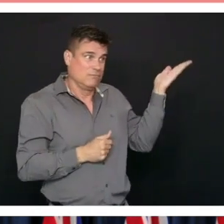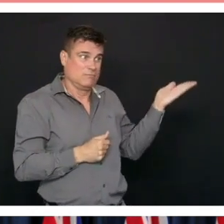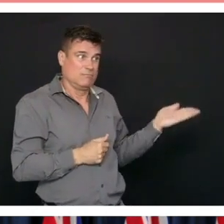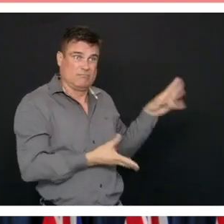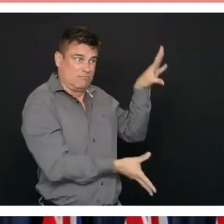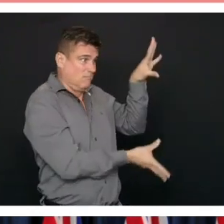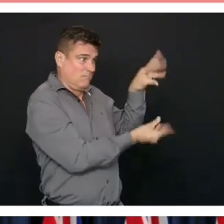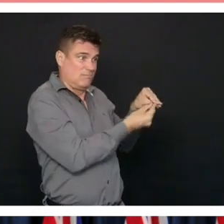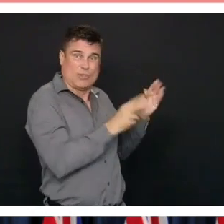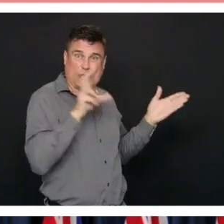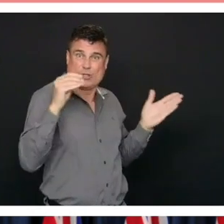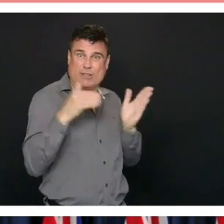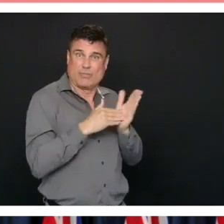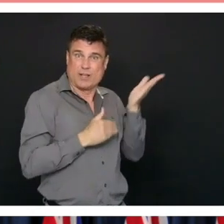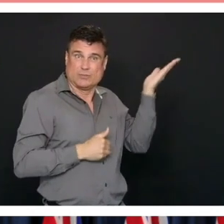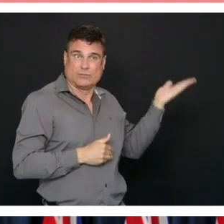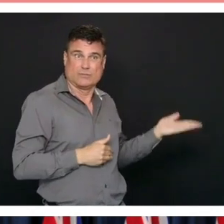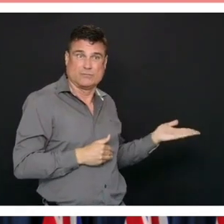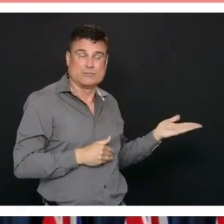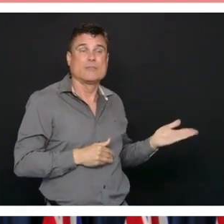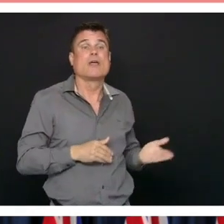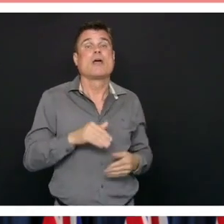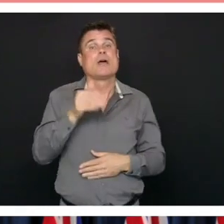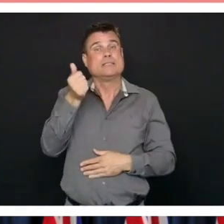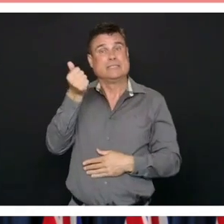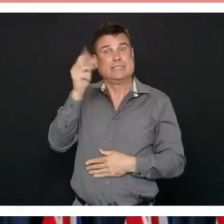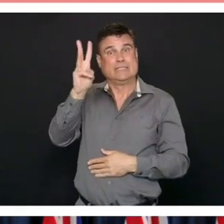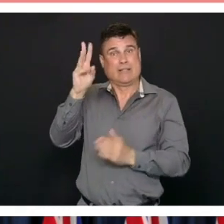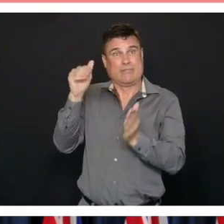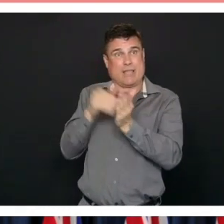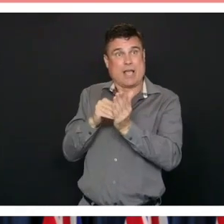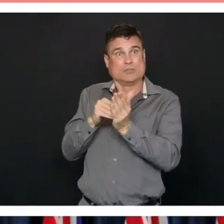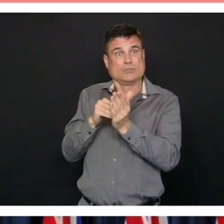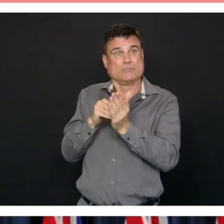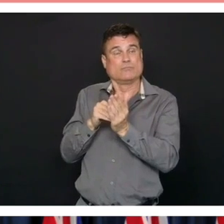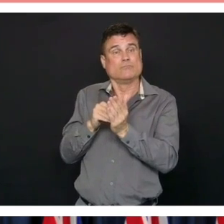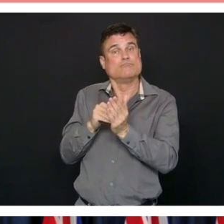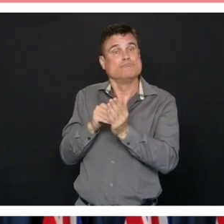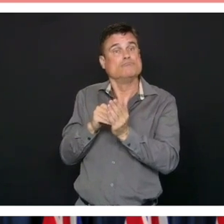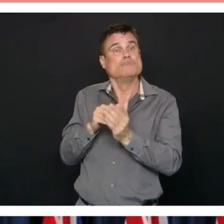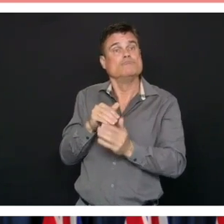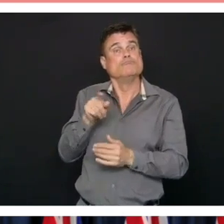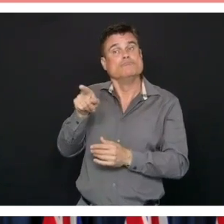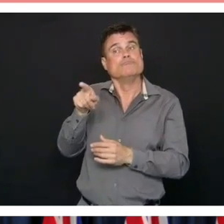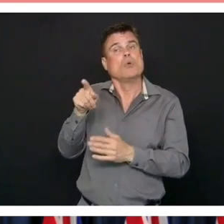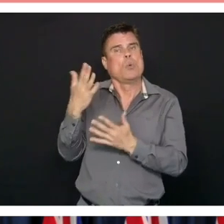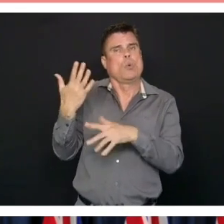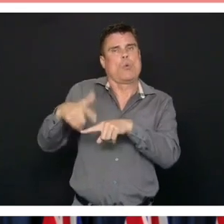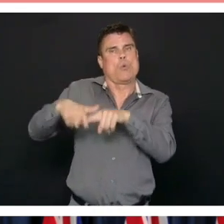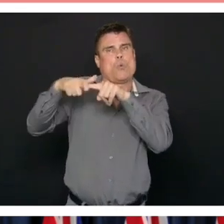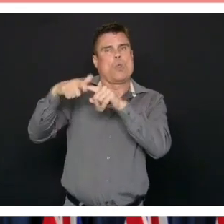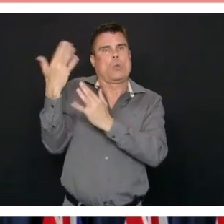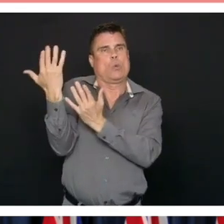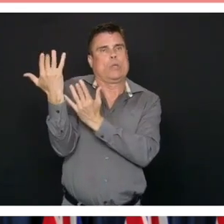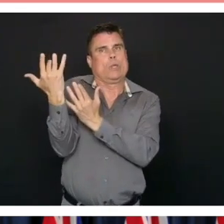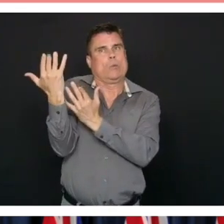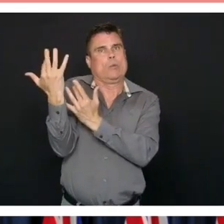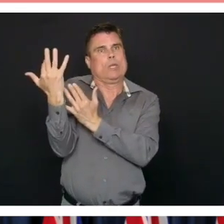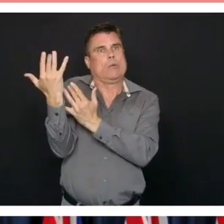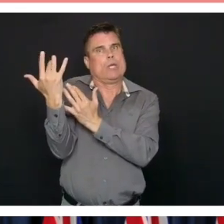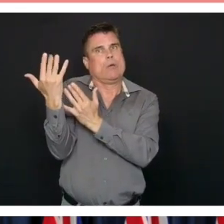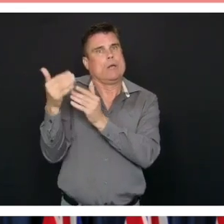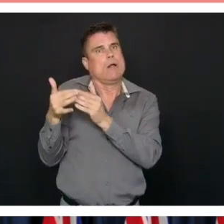-week increments. 16,000 who had been normally scheduled in this period on the wait list. So that number, as you can see on the right here, is 30